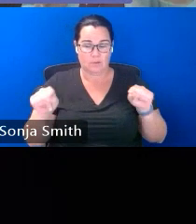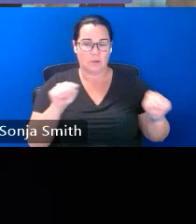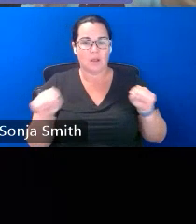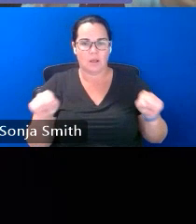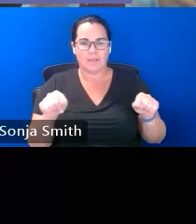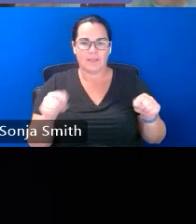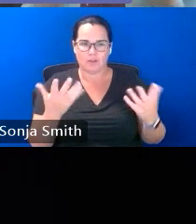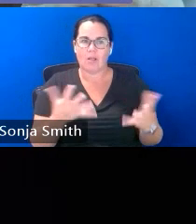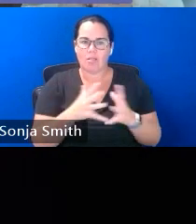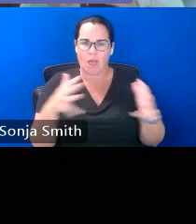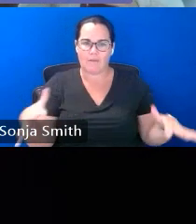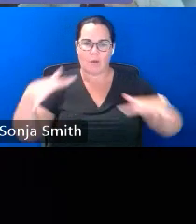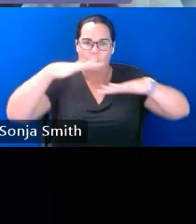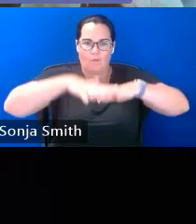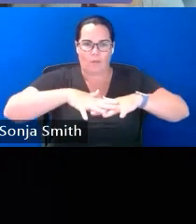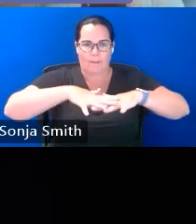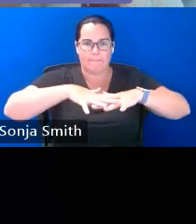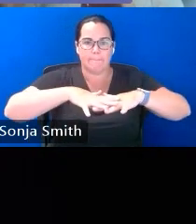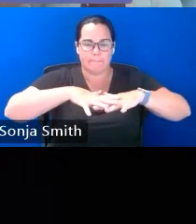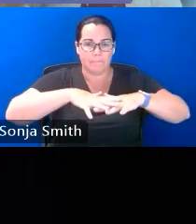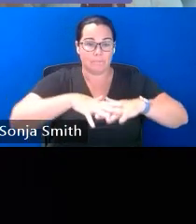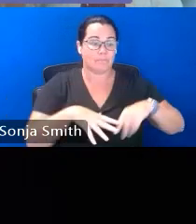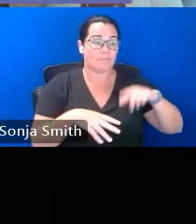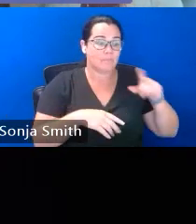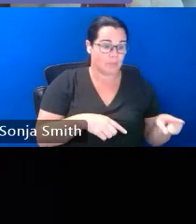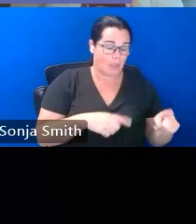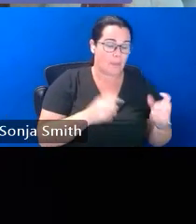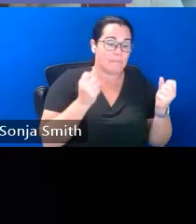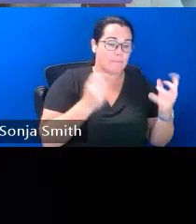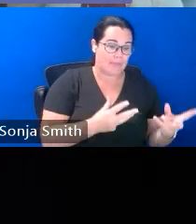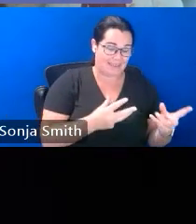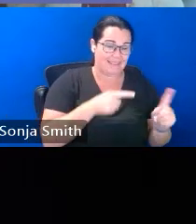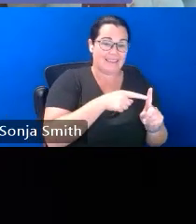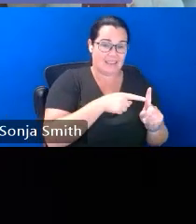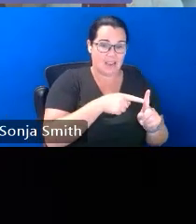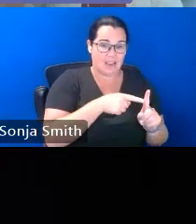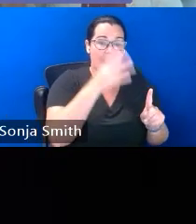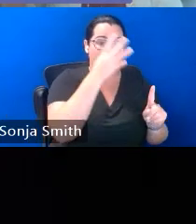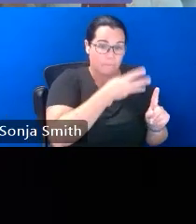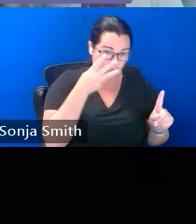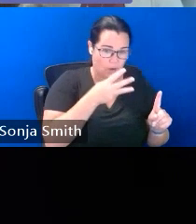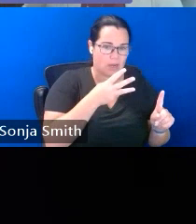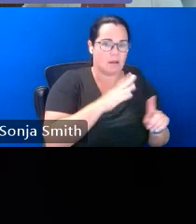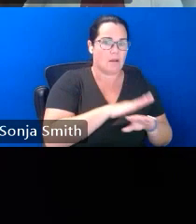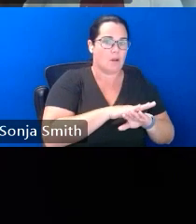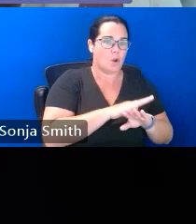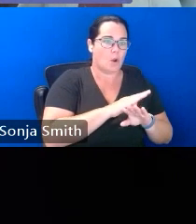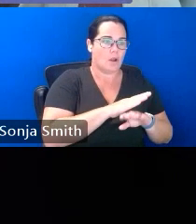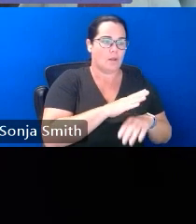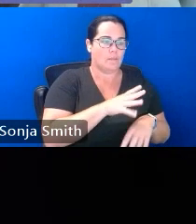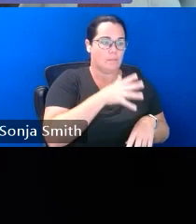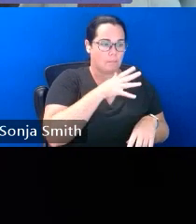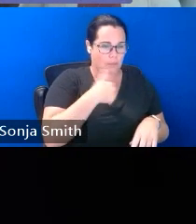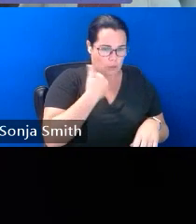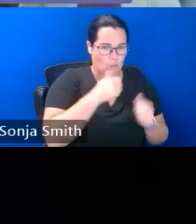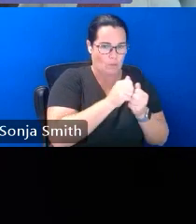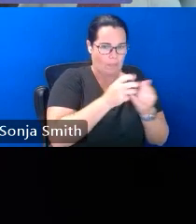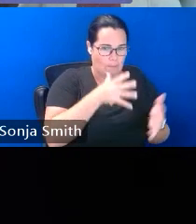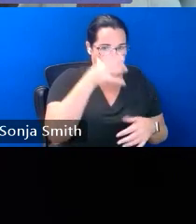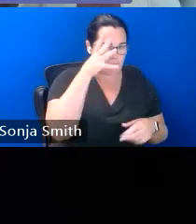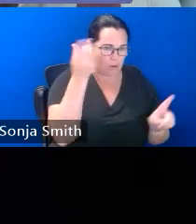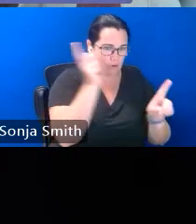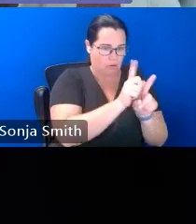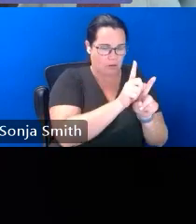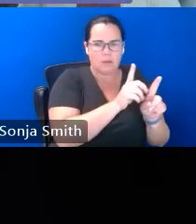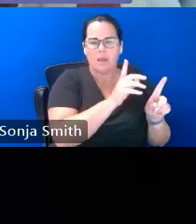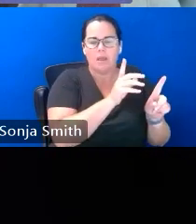eligible under mckinney vento as unaccompanied homeless youth so i know that's a little confusing